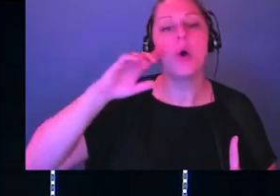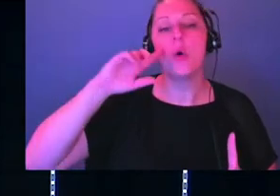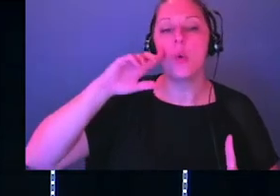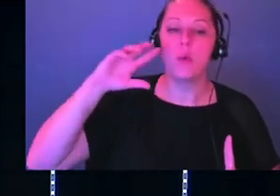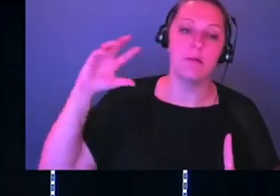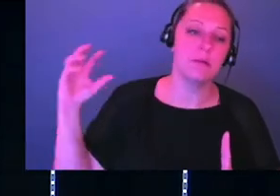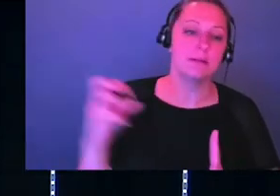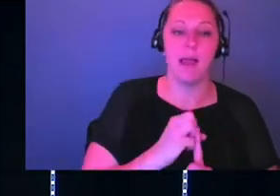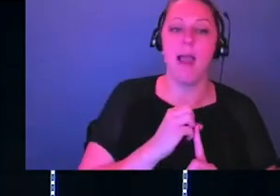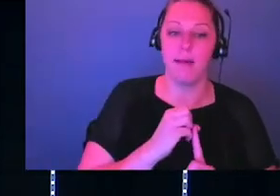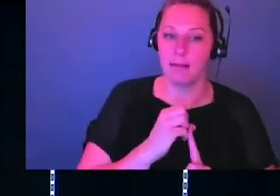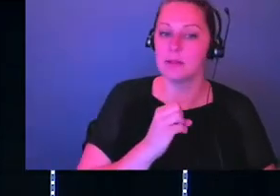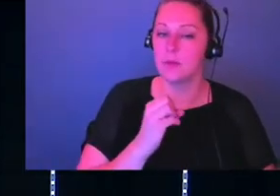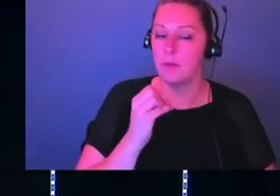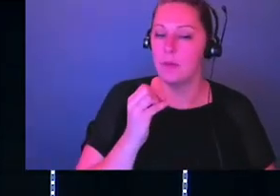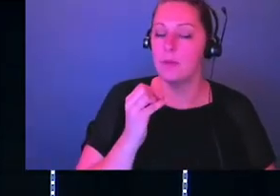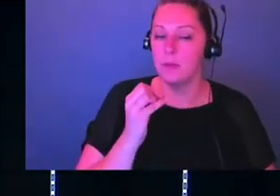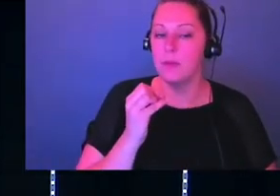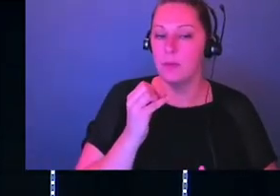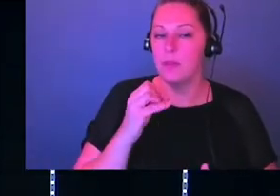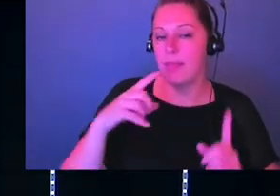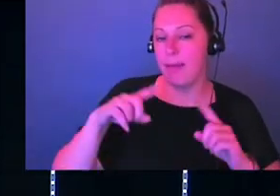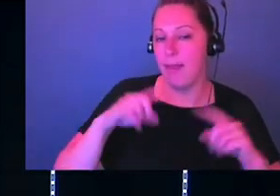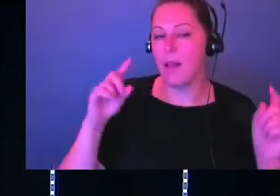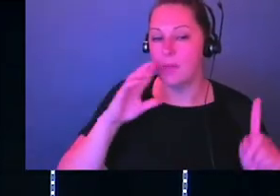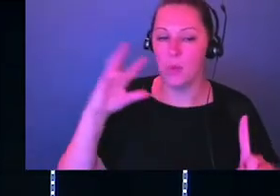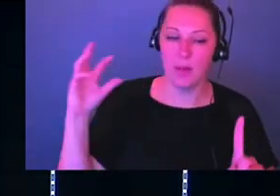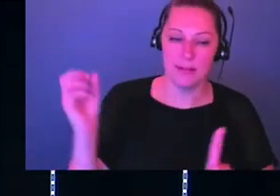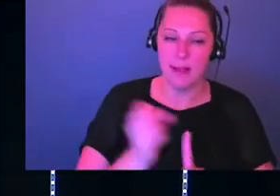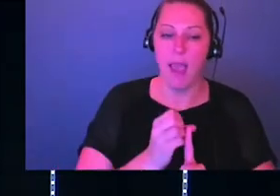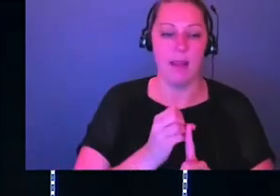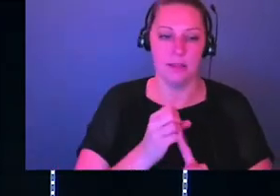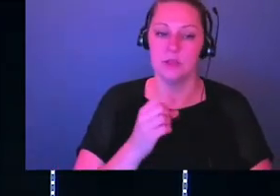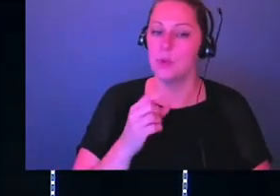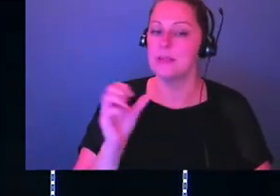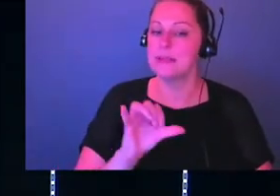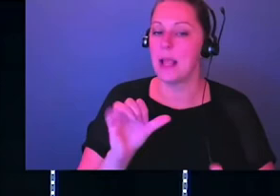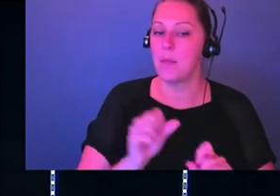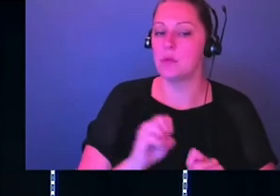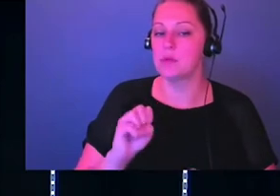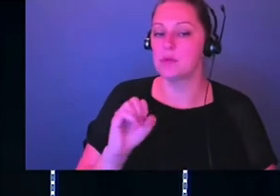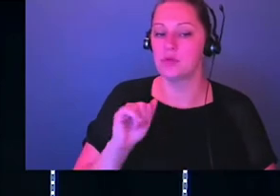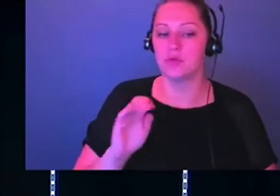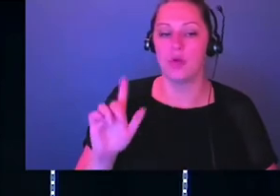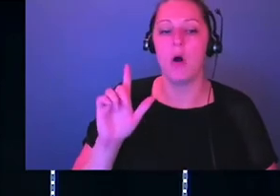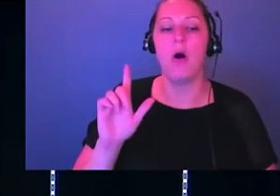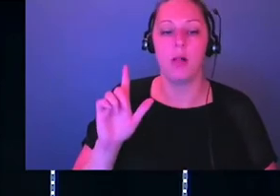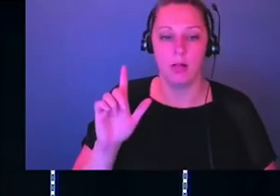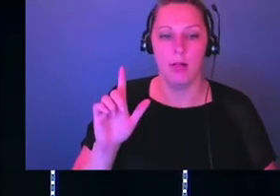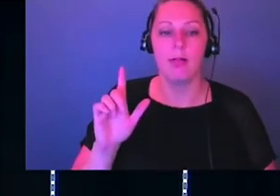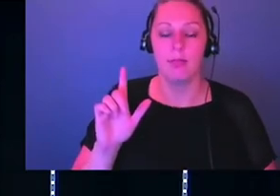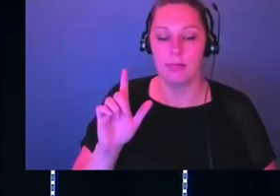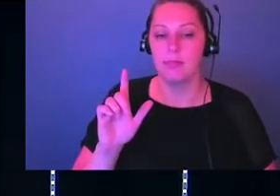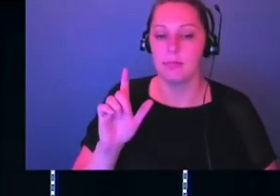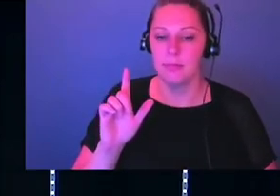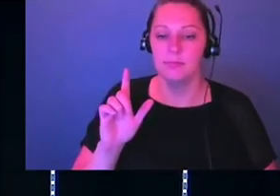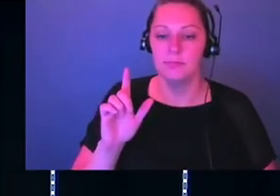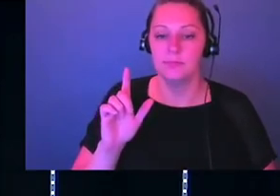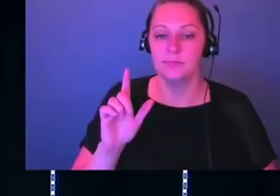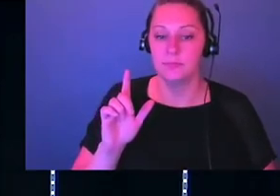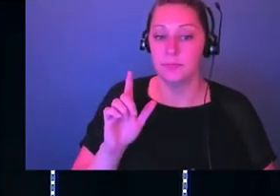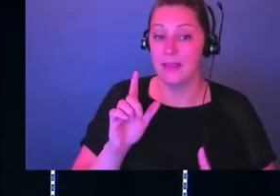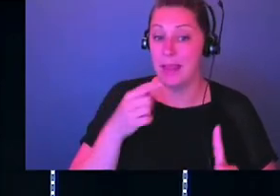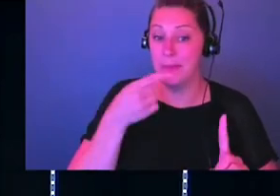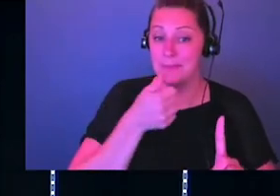advantage of that. And I believe we're seeing some of that happen here with Saul. And it's, again, it's the natural process of that being removed and him no longer being the